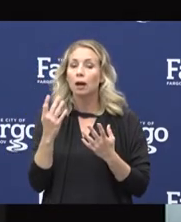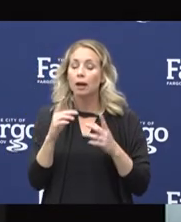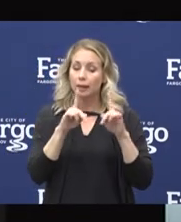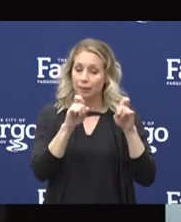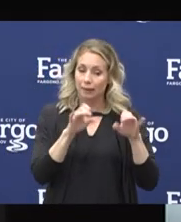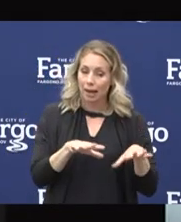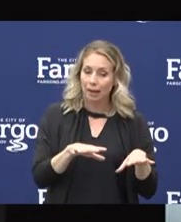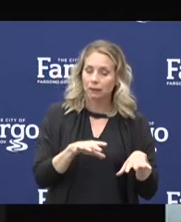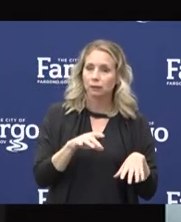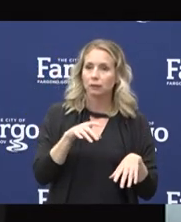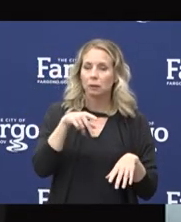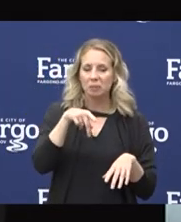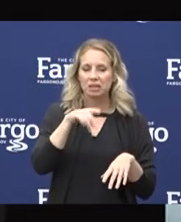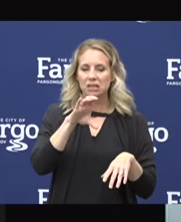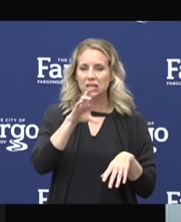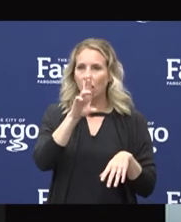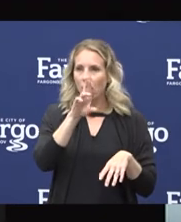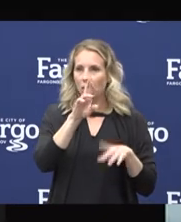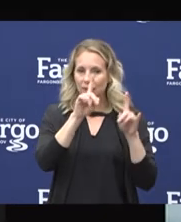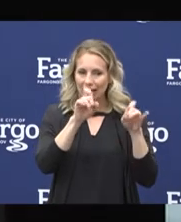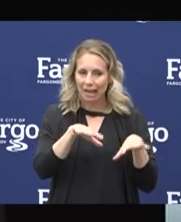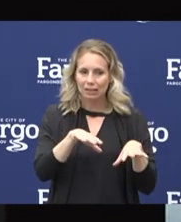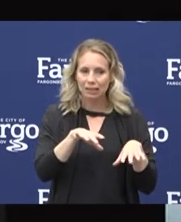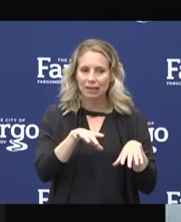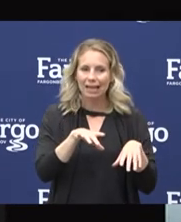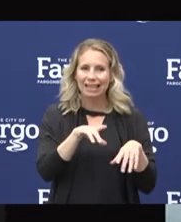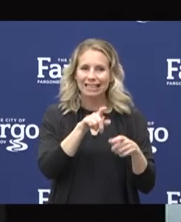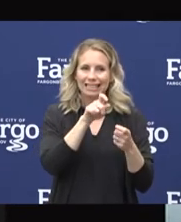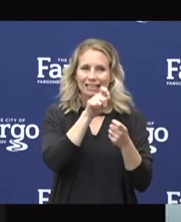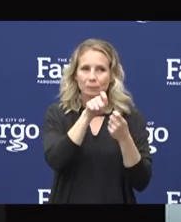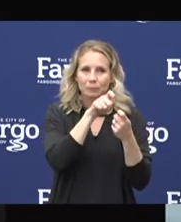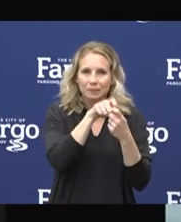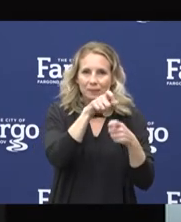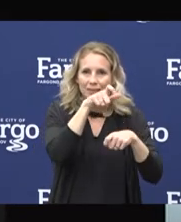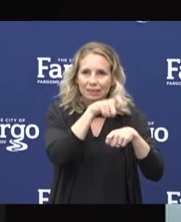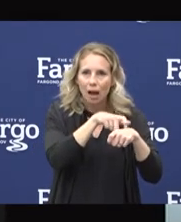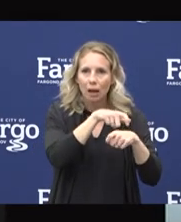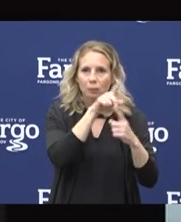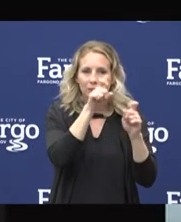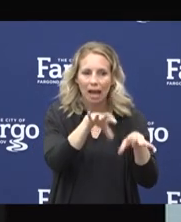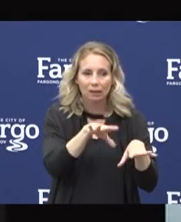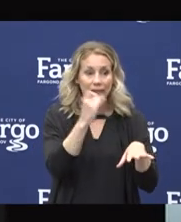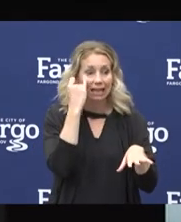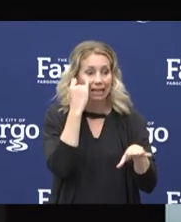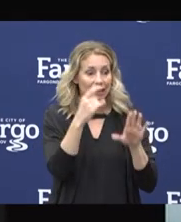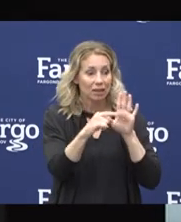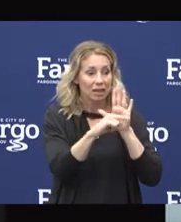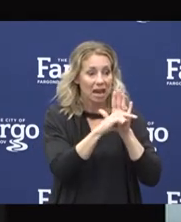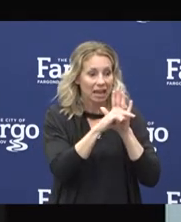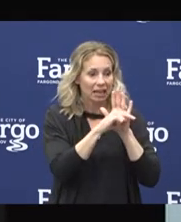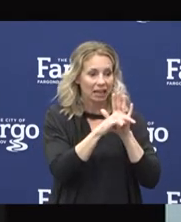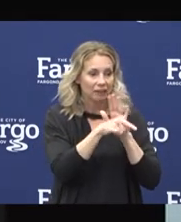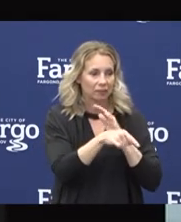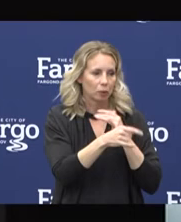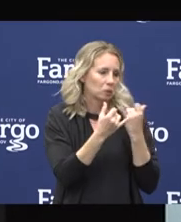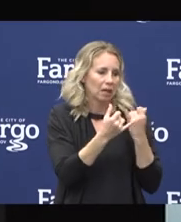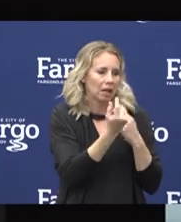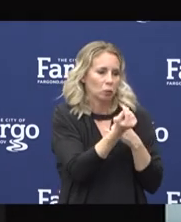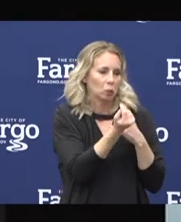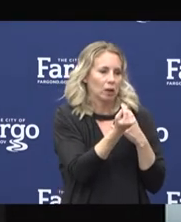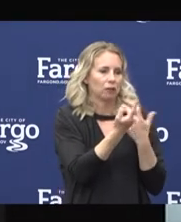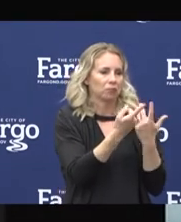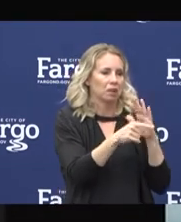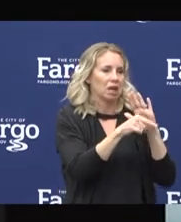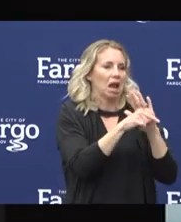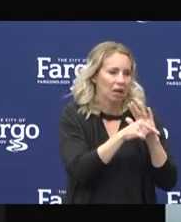PCR test, it's a point-in-time test. So, just because you test negative on Tuesday doesn't mean that